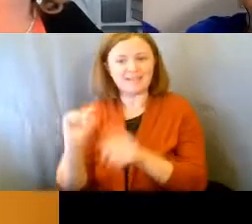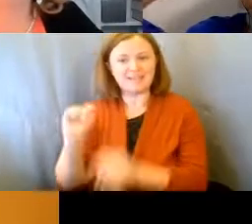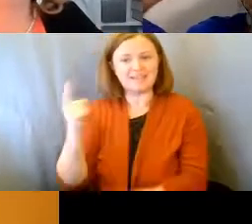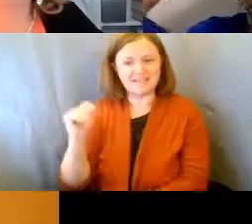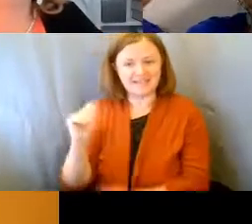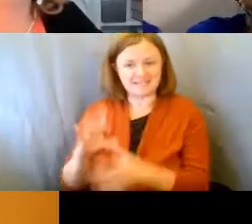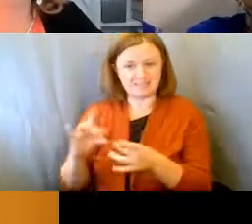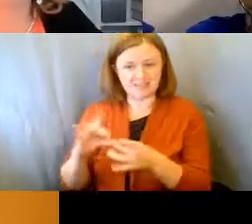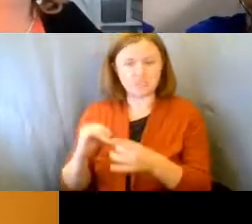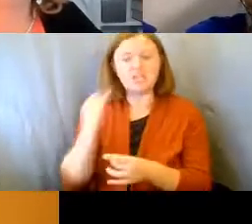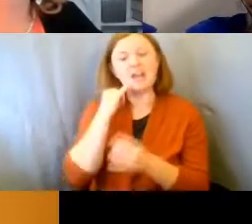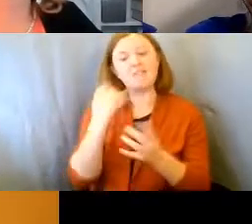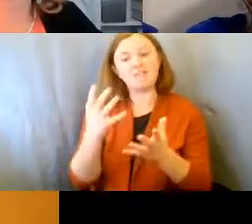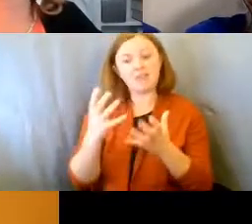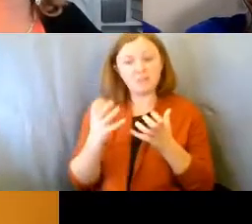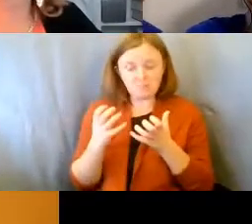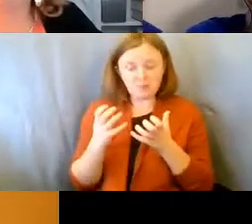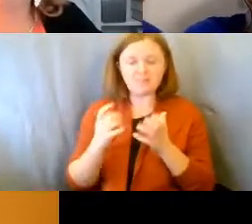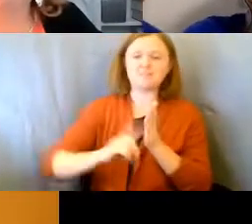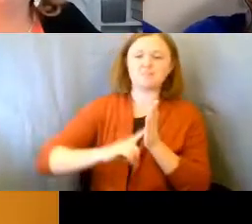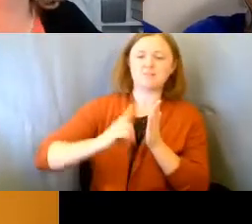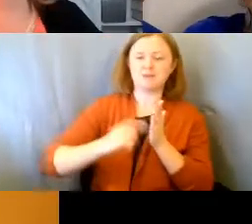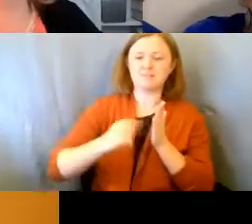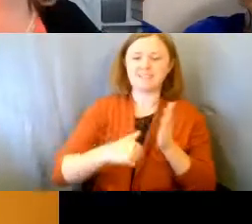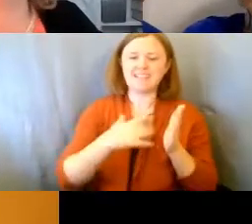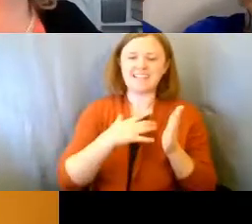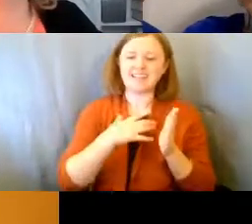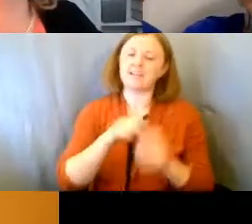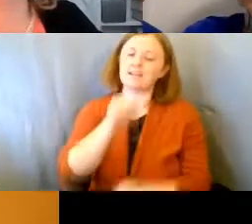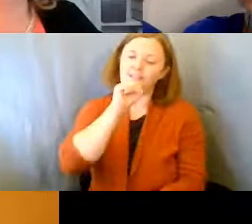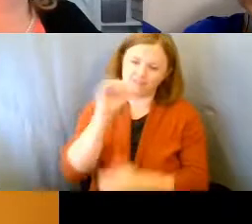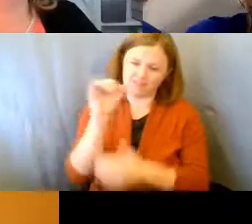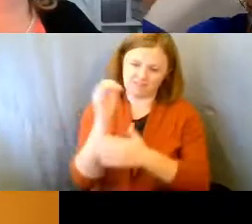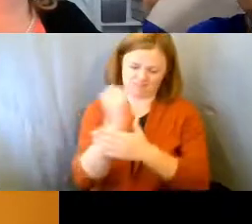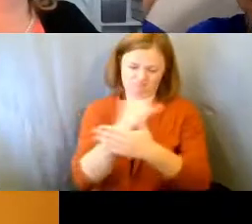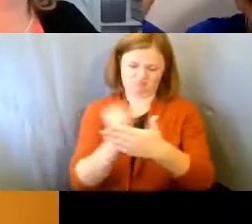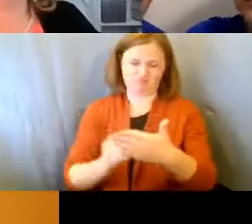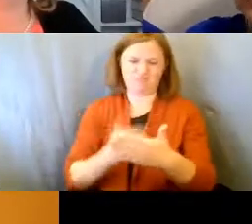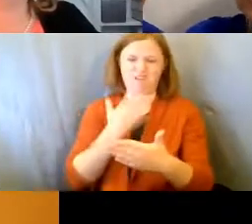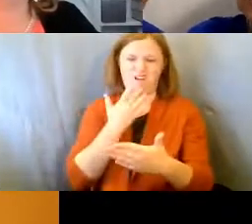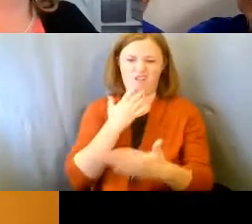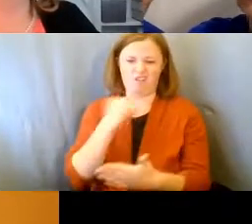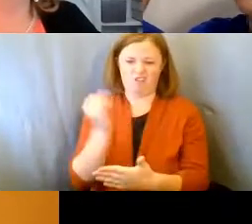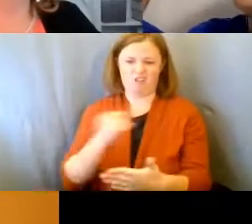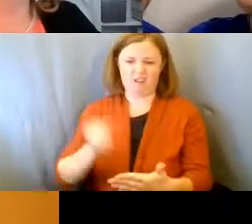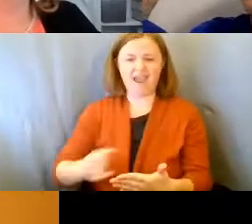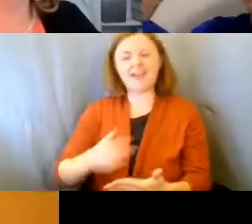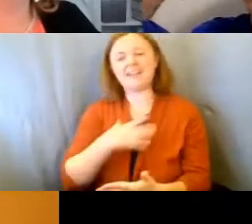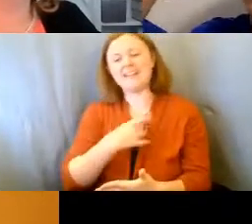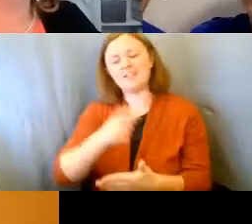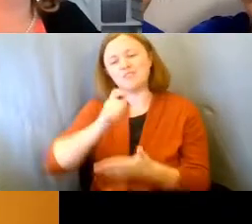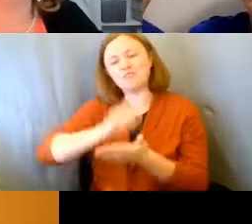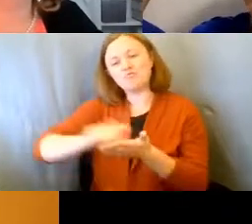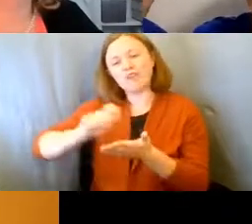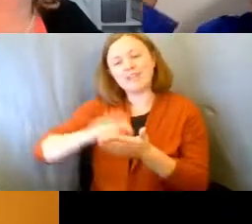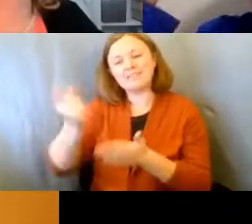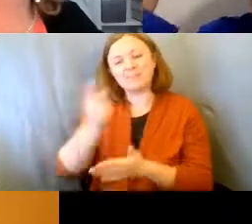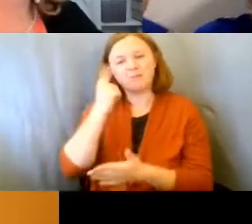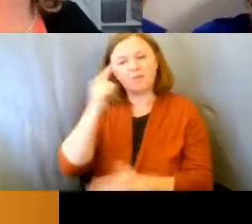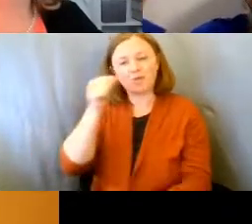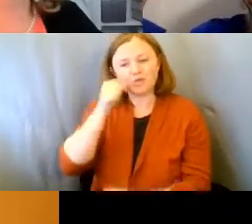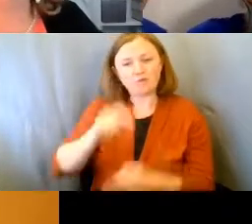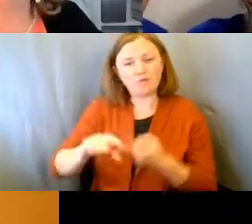If he wants to, sometimes he likes to, he loves to color. And so he'll make a picture and he likes to write something to his girlfriend.